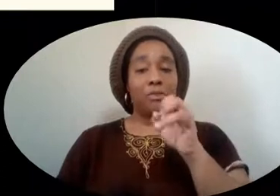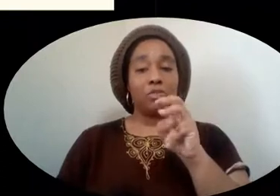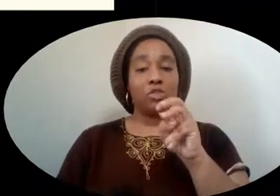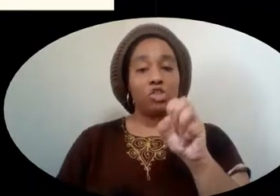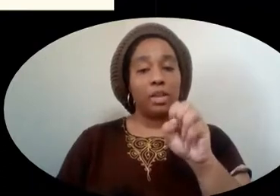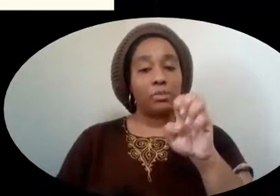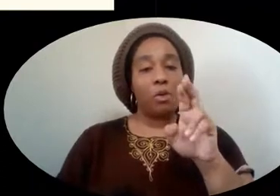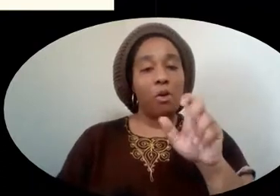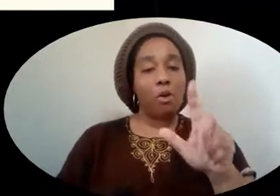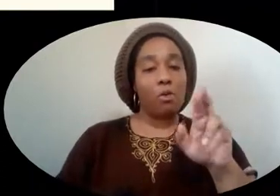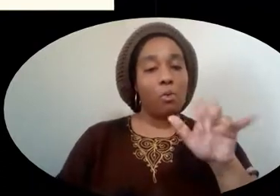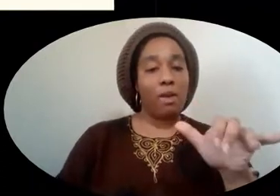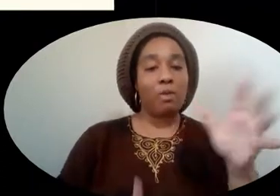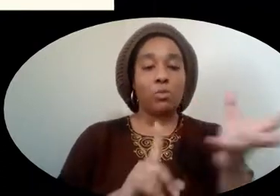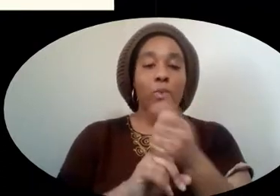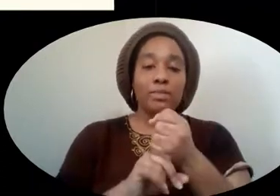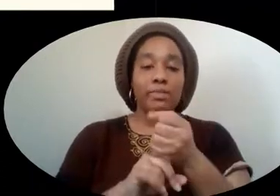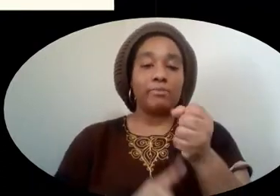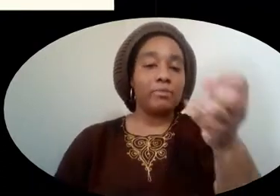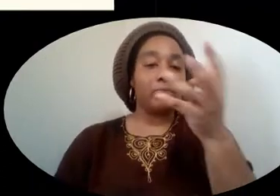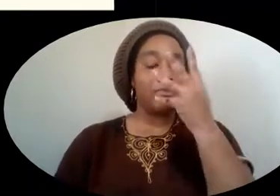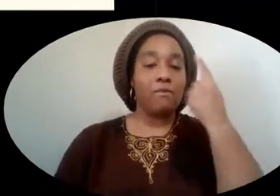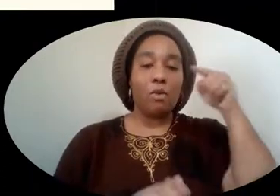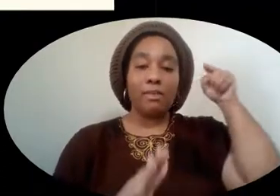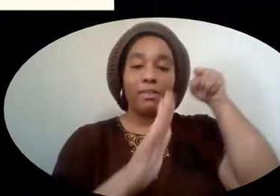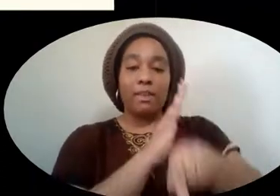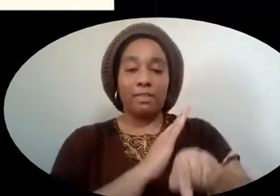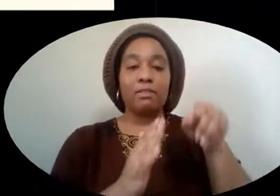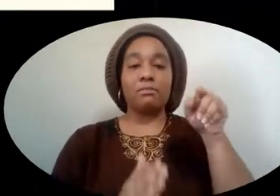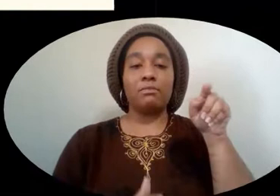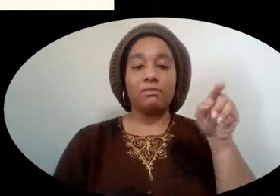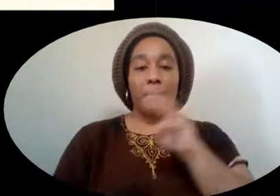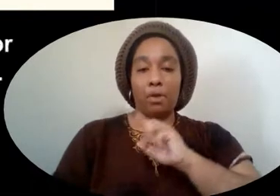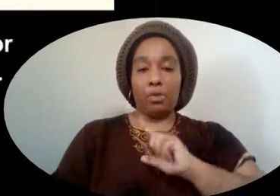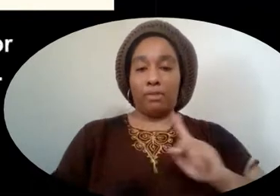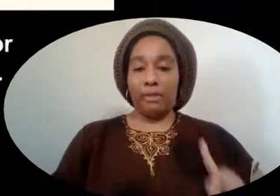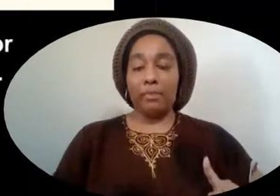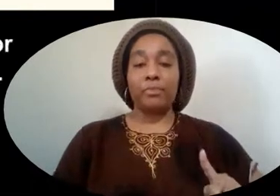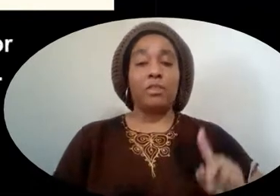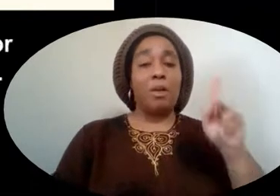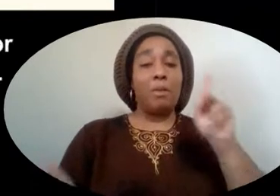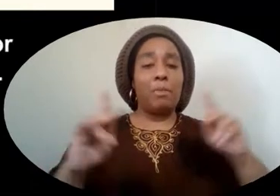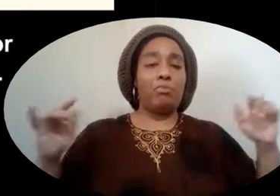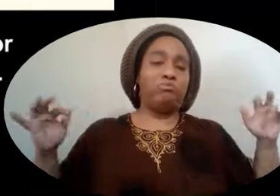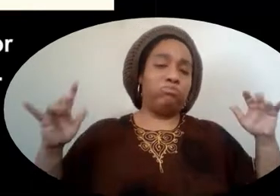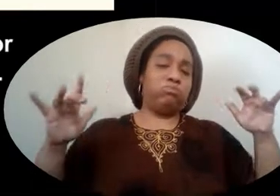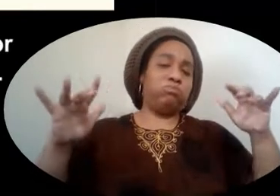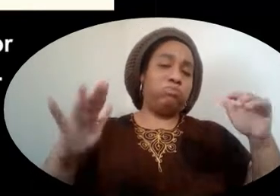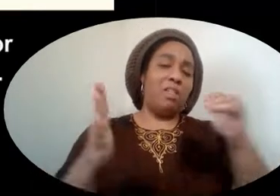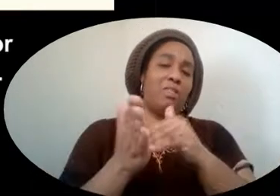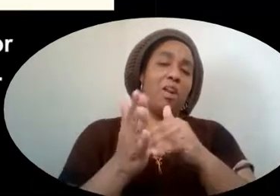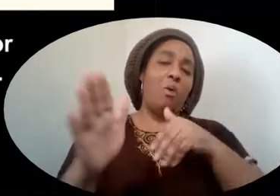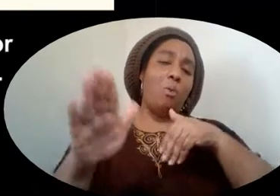James Earl Ray was arrested for assassinating Dr. King. Thousands of people walked in the